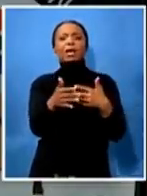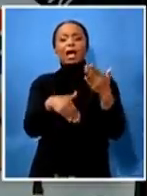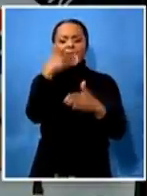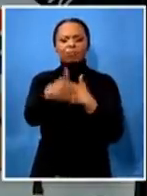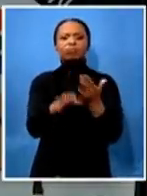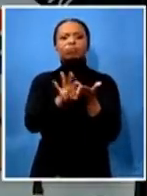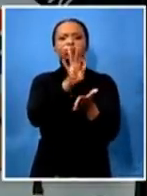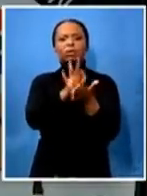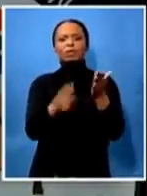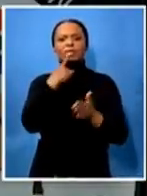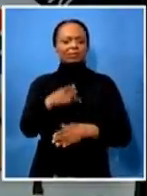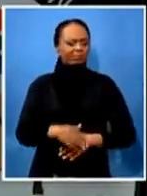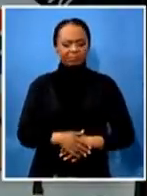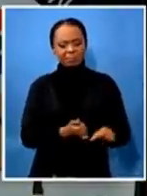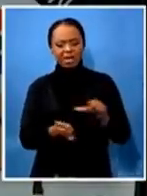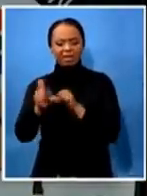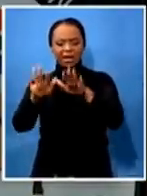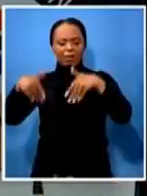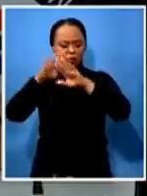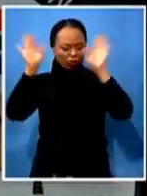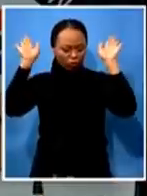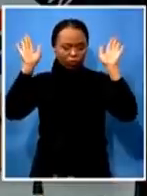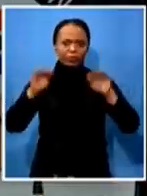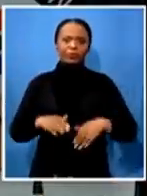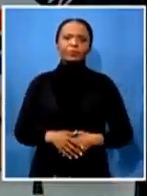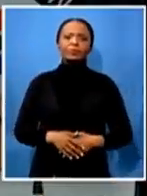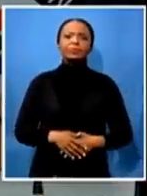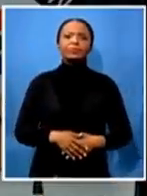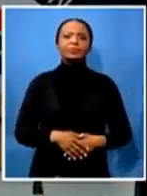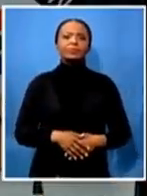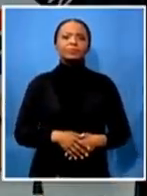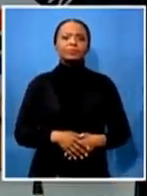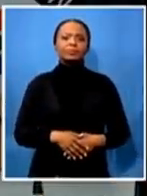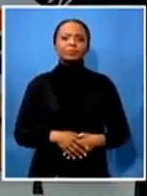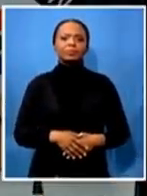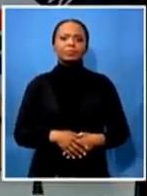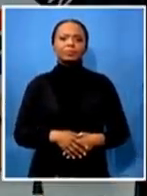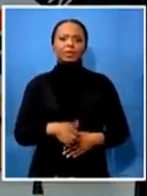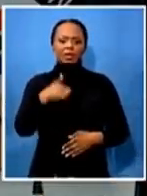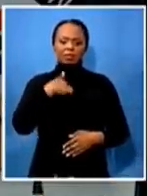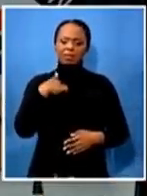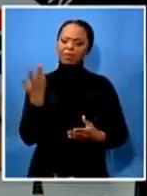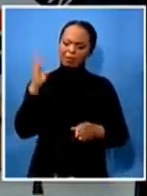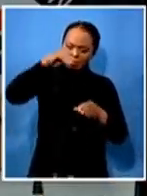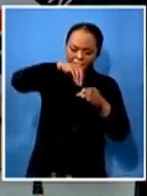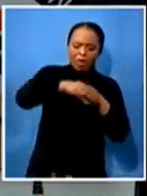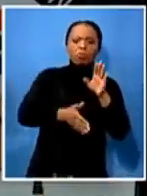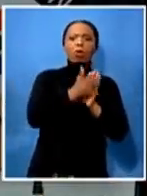i was part of the collective going to manga wunche that supported comrade president zuma for second term